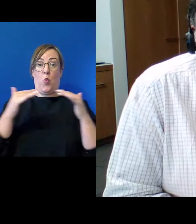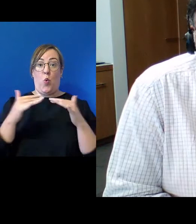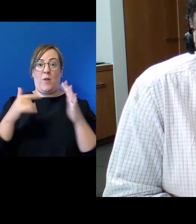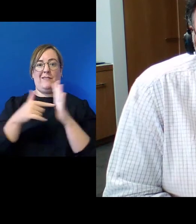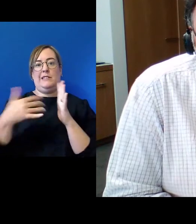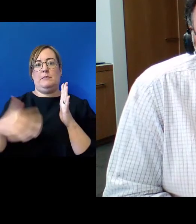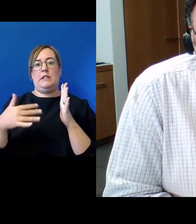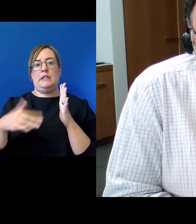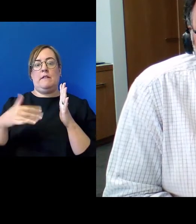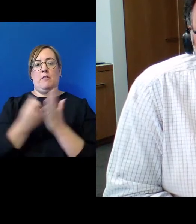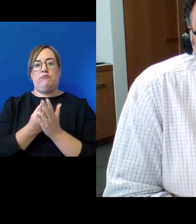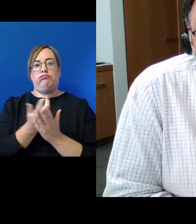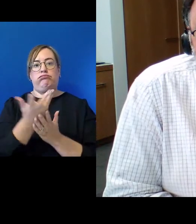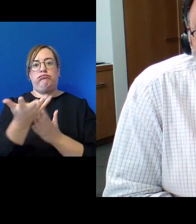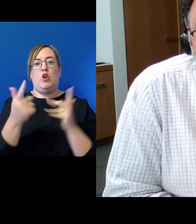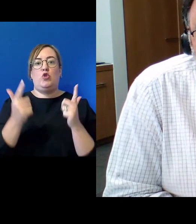away.